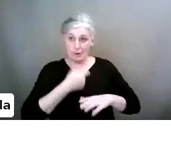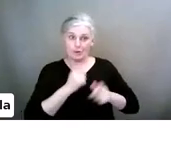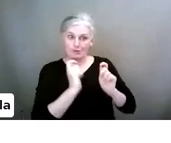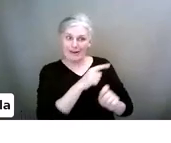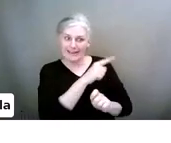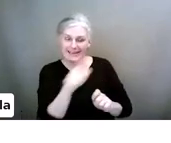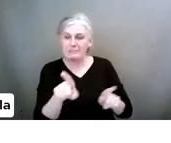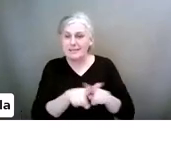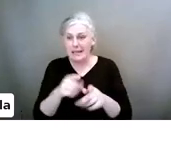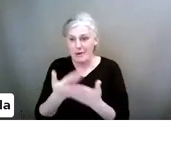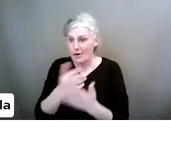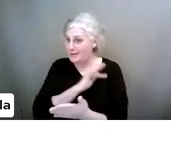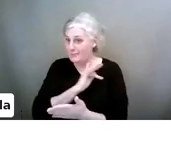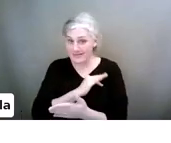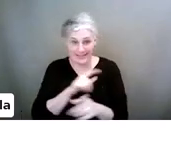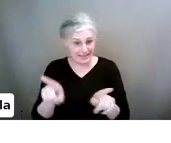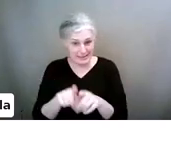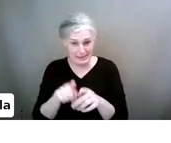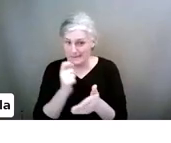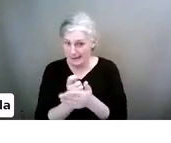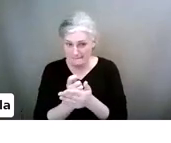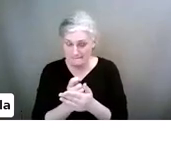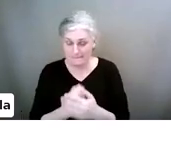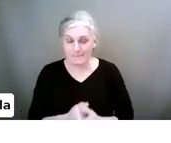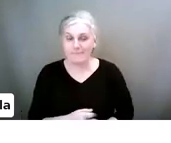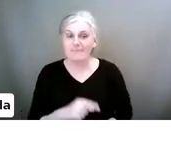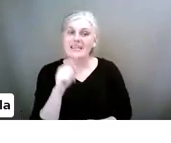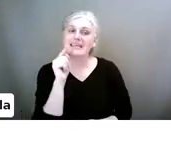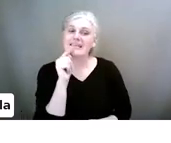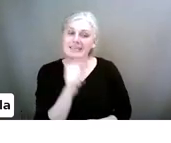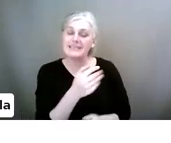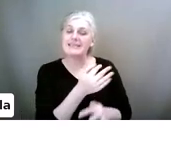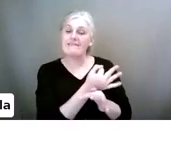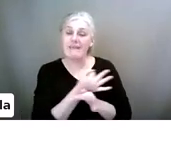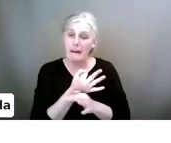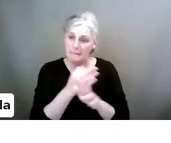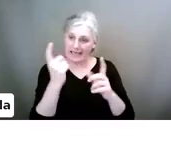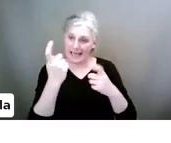yourself. Okay. So that is family link.